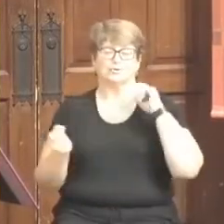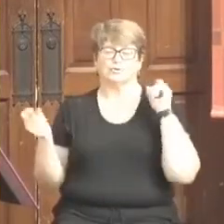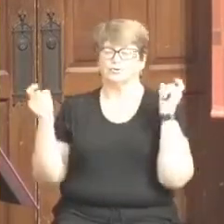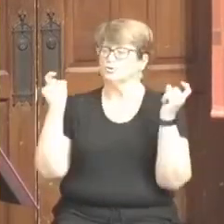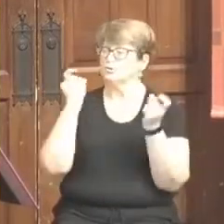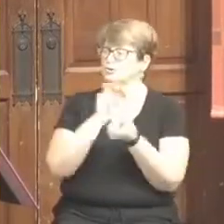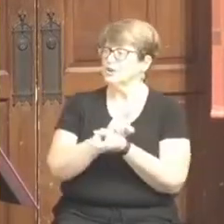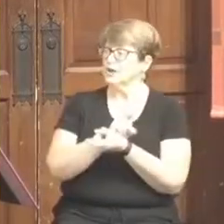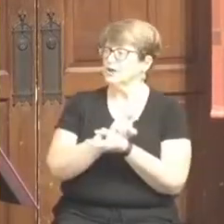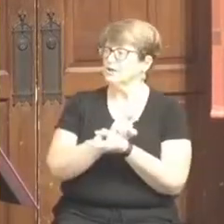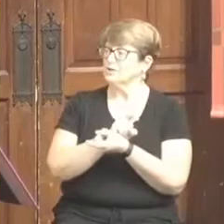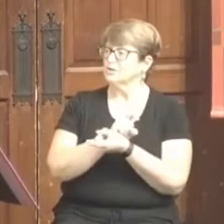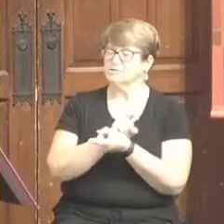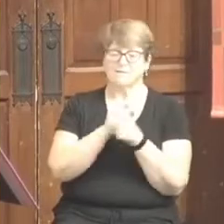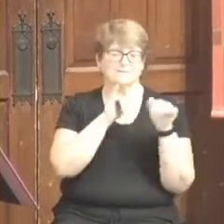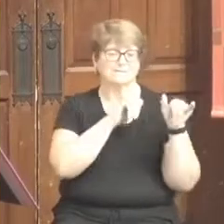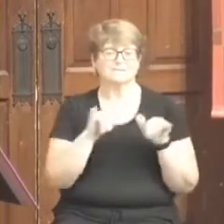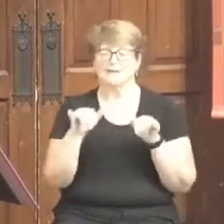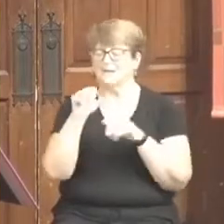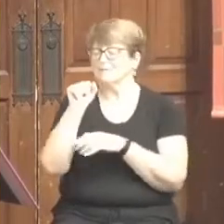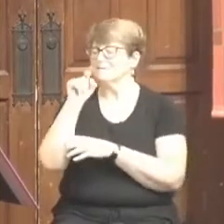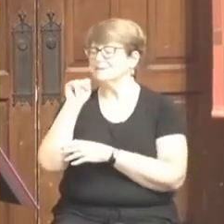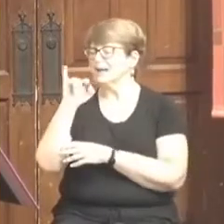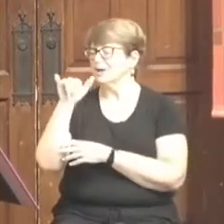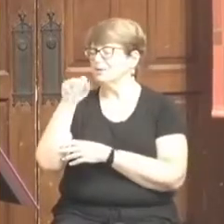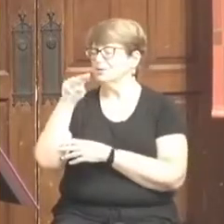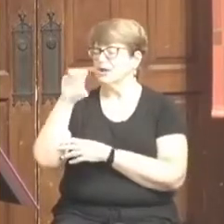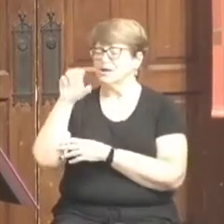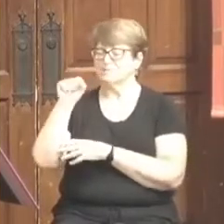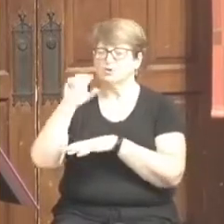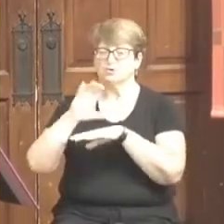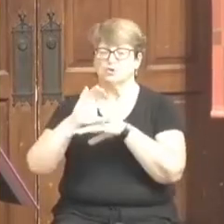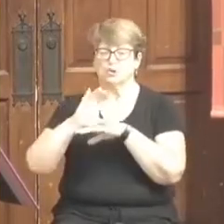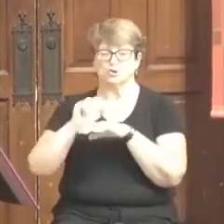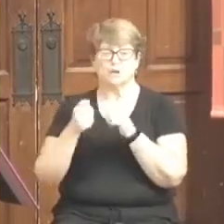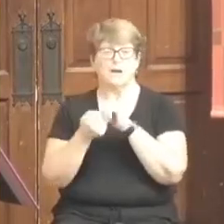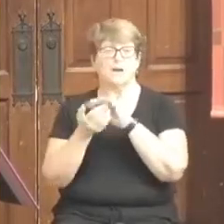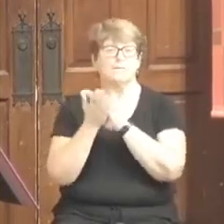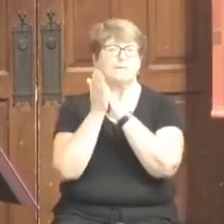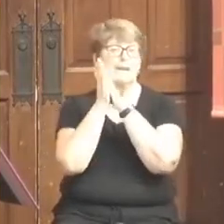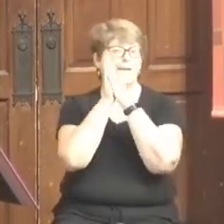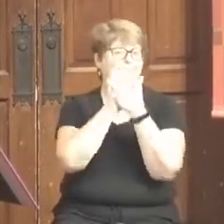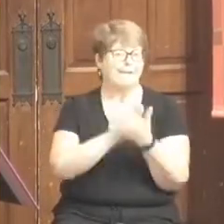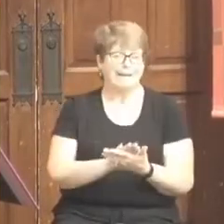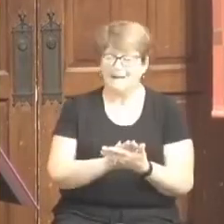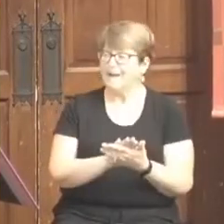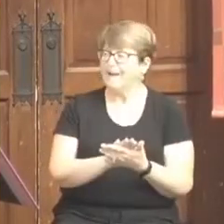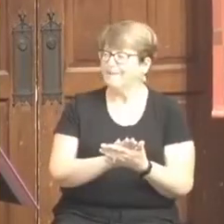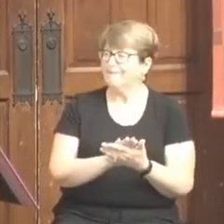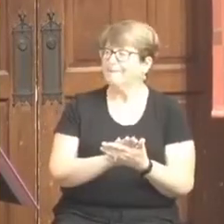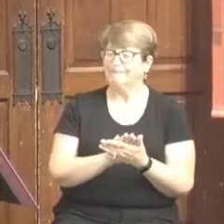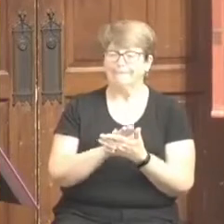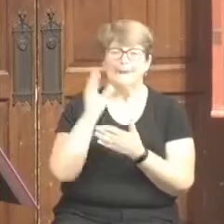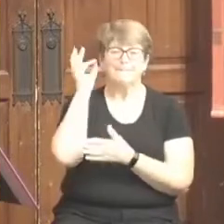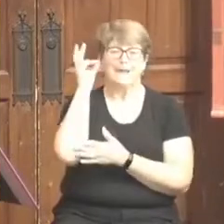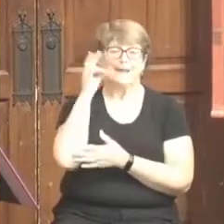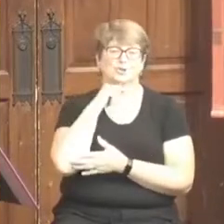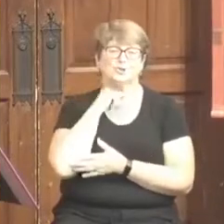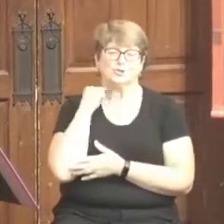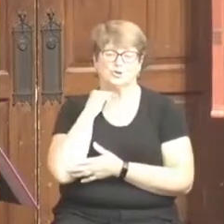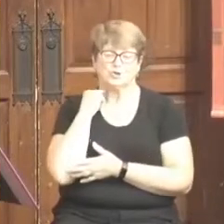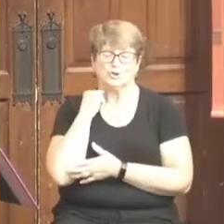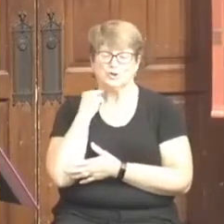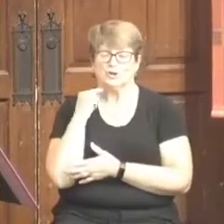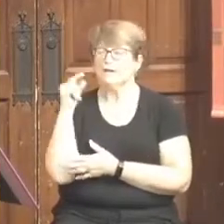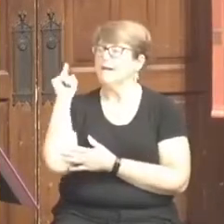It would be at that same altar at St. James Church where I would be confirmed. It would be at that same altar that